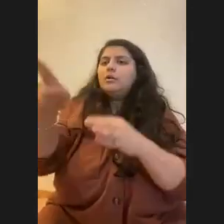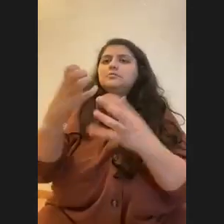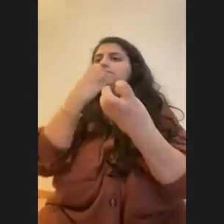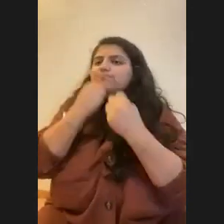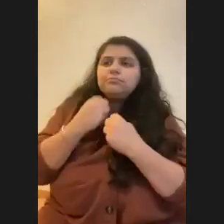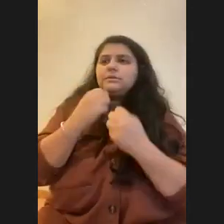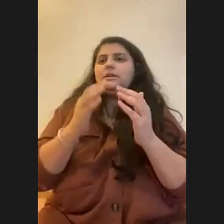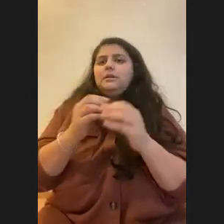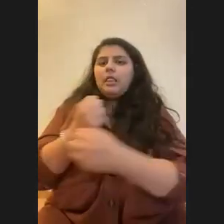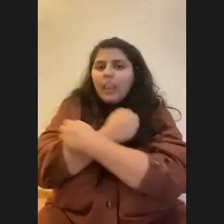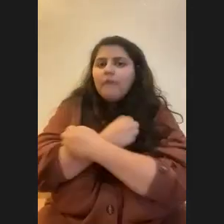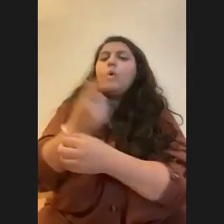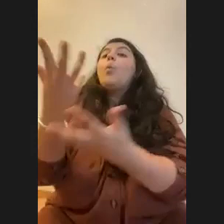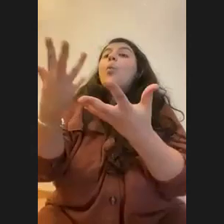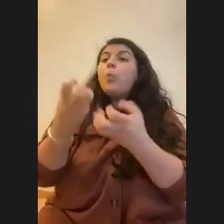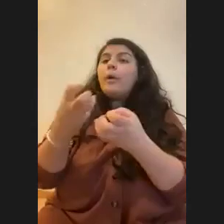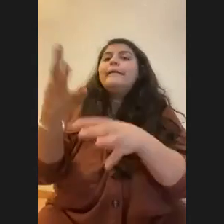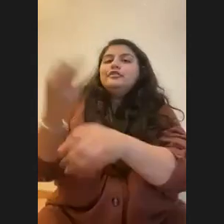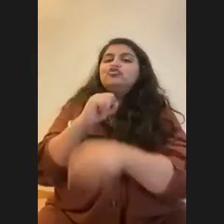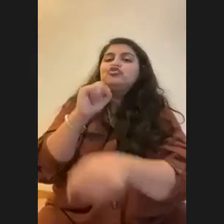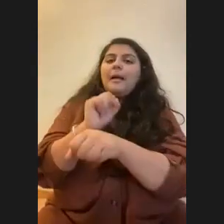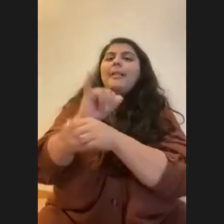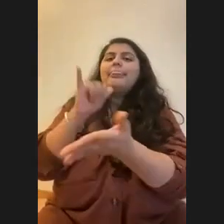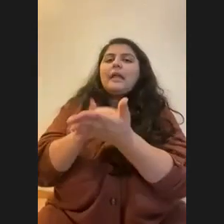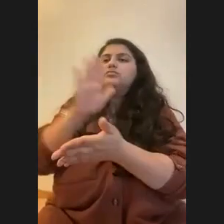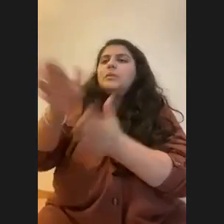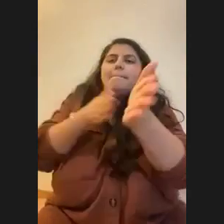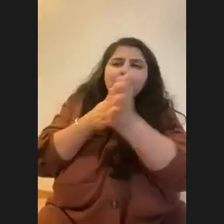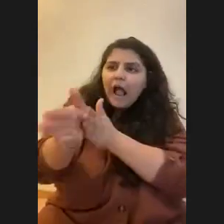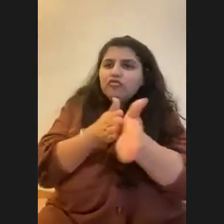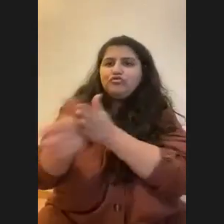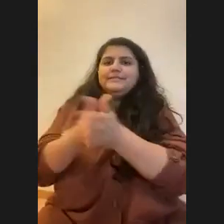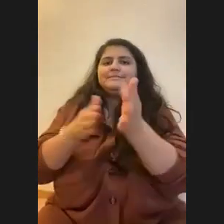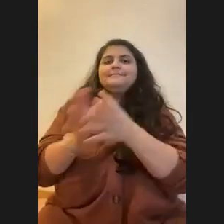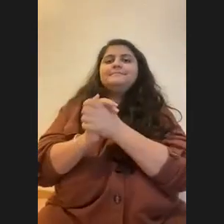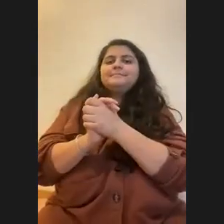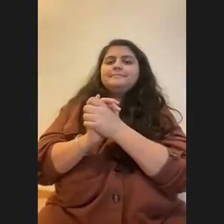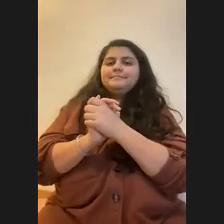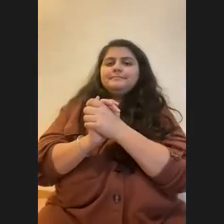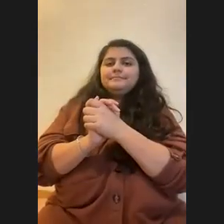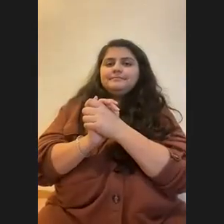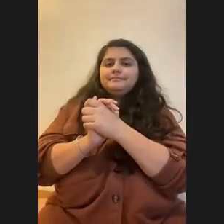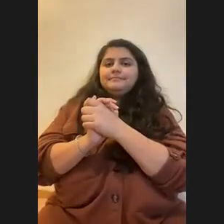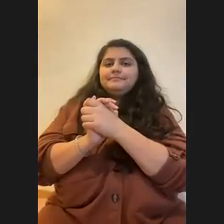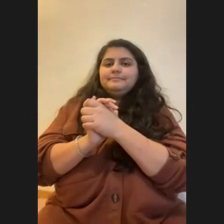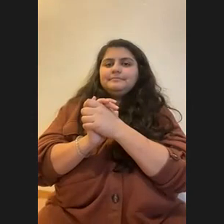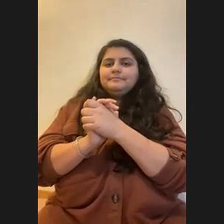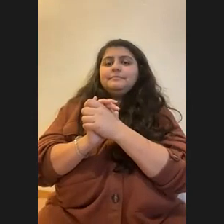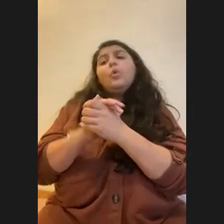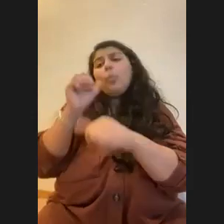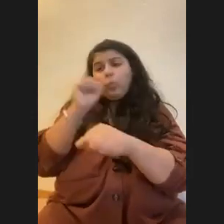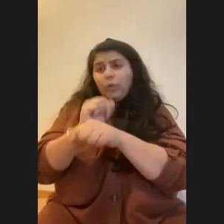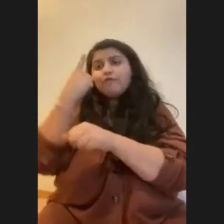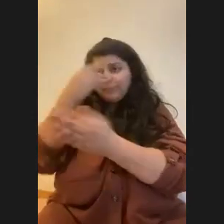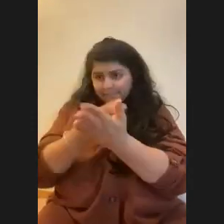that doesn't feel like work. Right. You want to be your passion. You want to have, you want to be able to work for money, but money that you